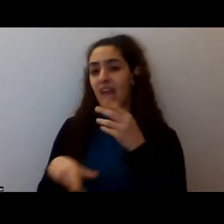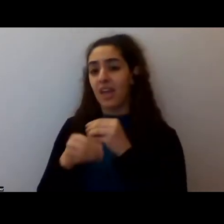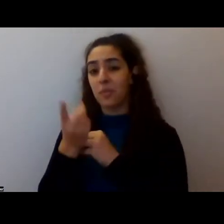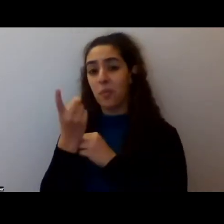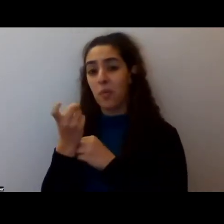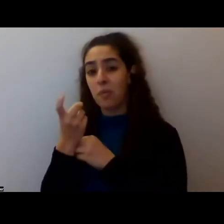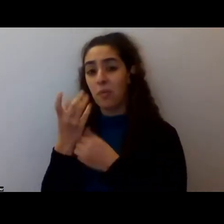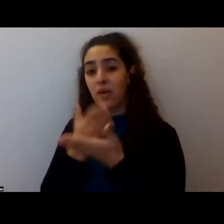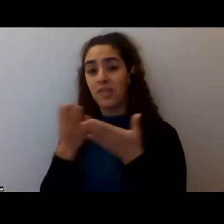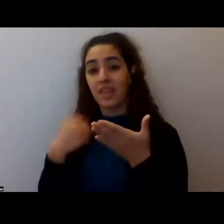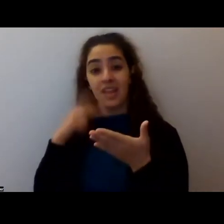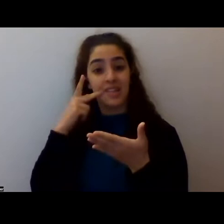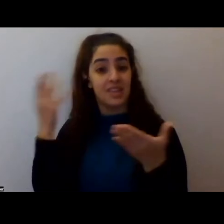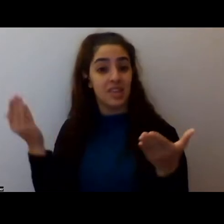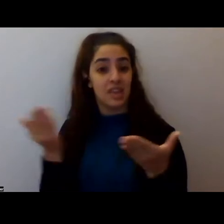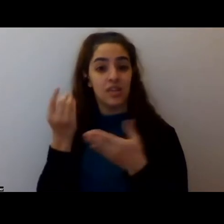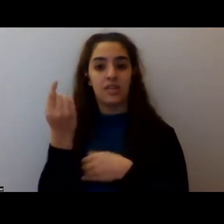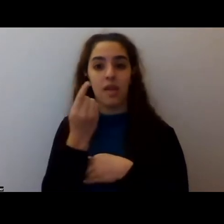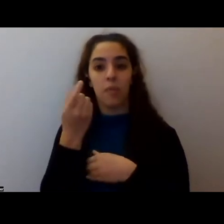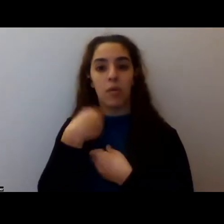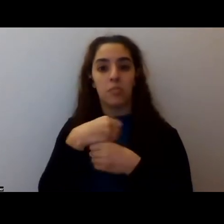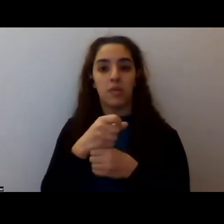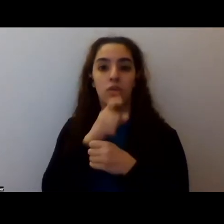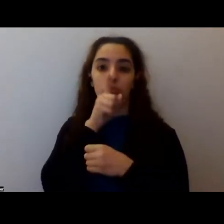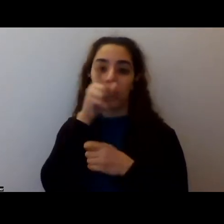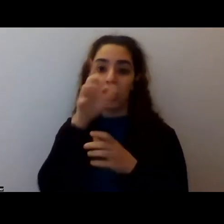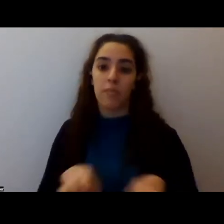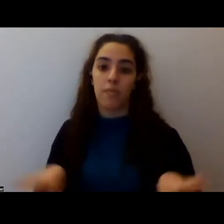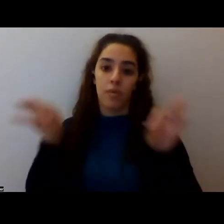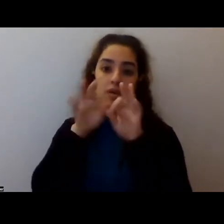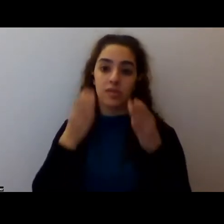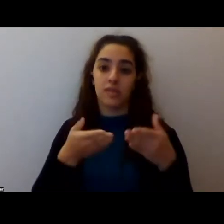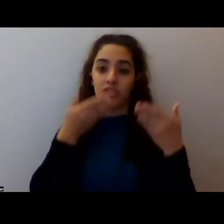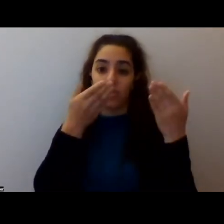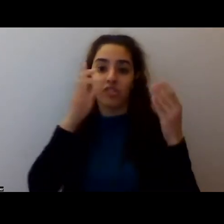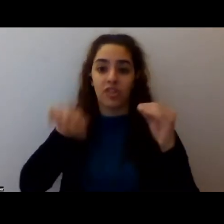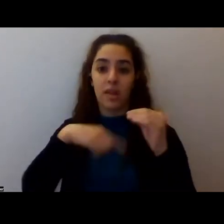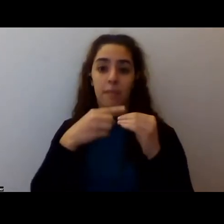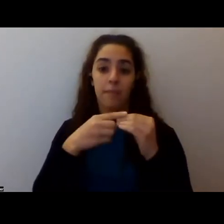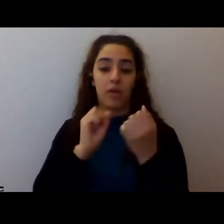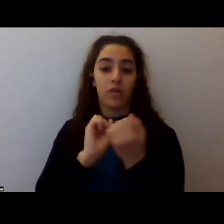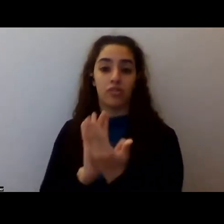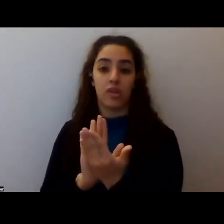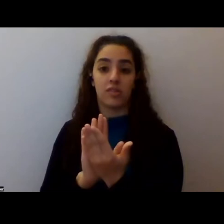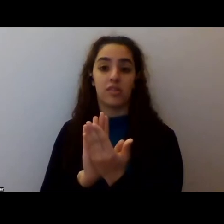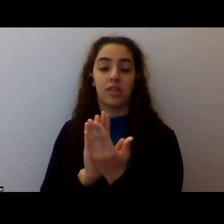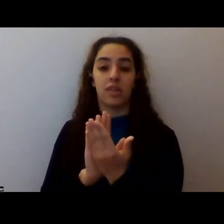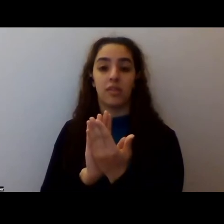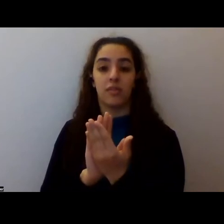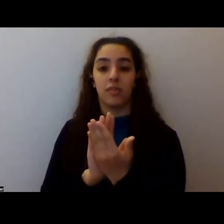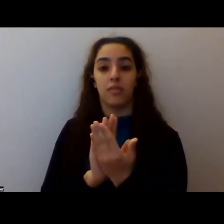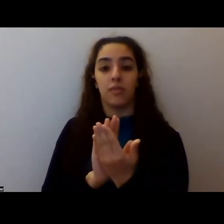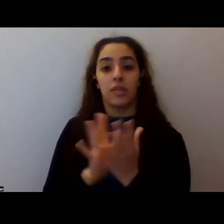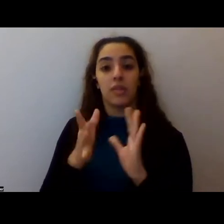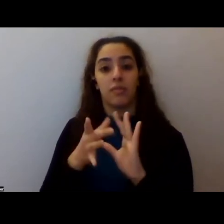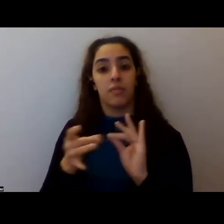um, uh, made a really important suggestion about addressing, um, allegations of sexual abuse and harm in